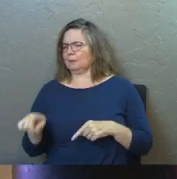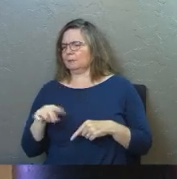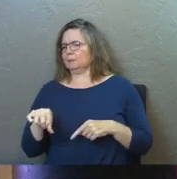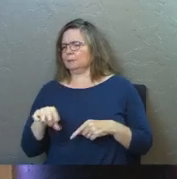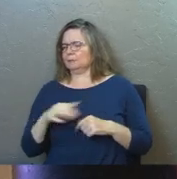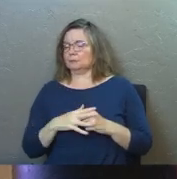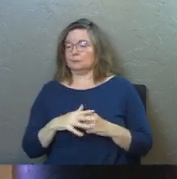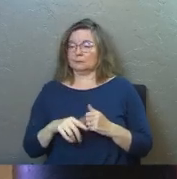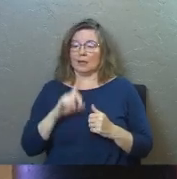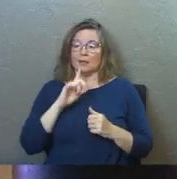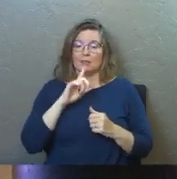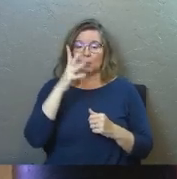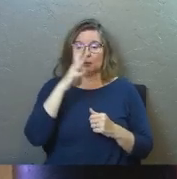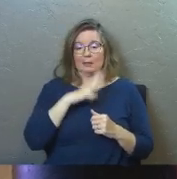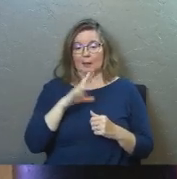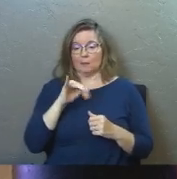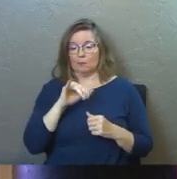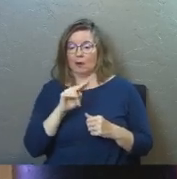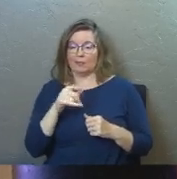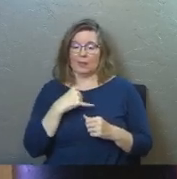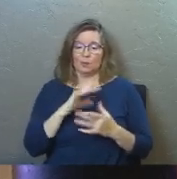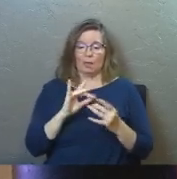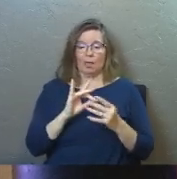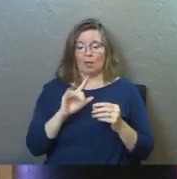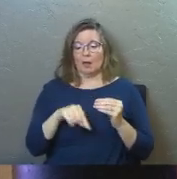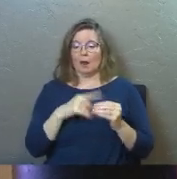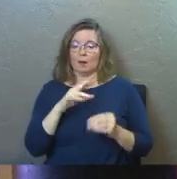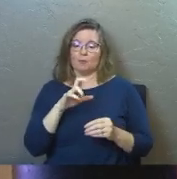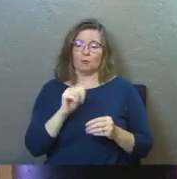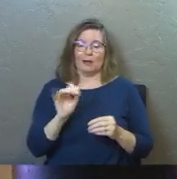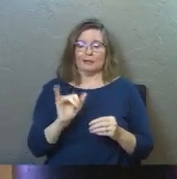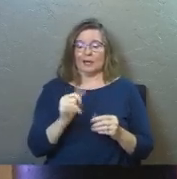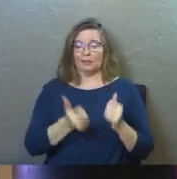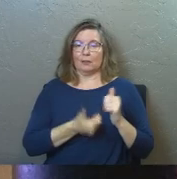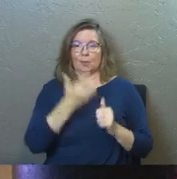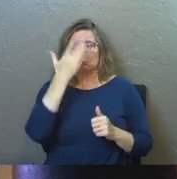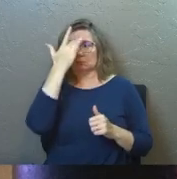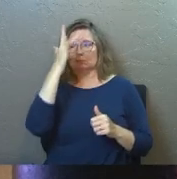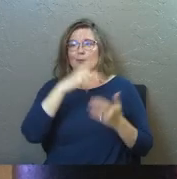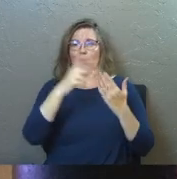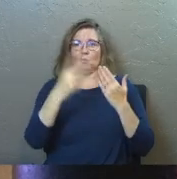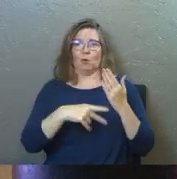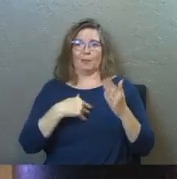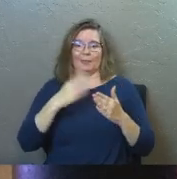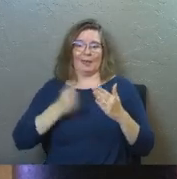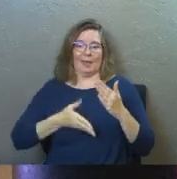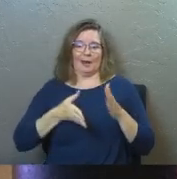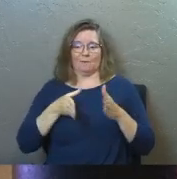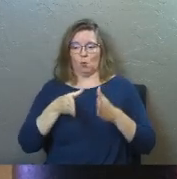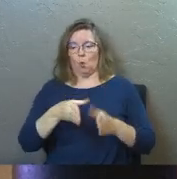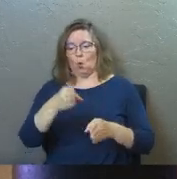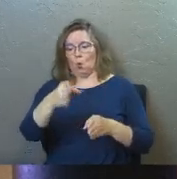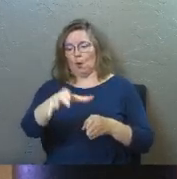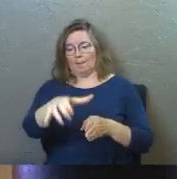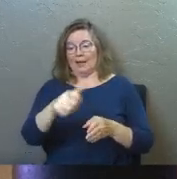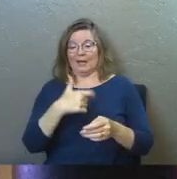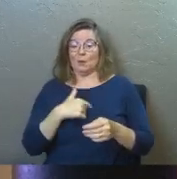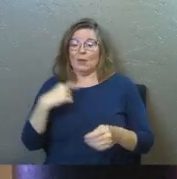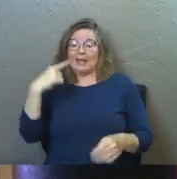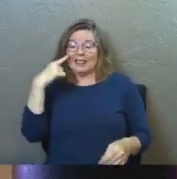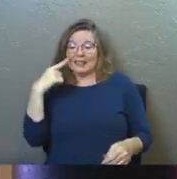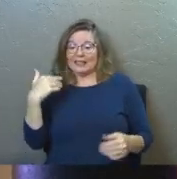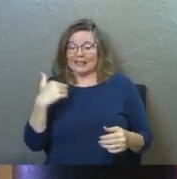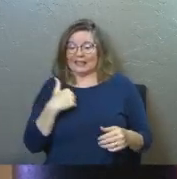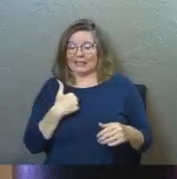and there was this guy Brian they would talk about, and Brian is like the most brilliant programmer at the end of the row, but Brian, we